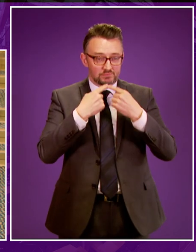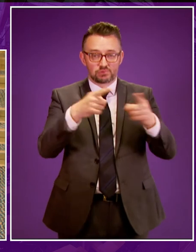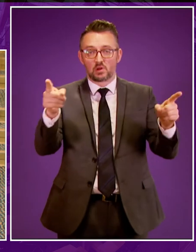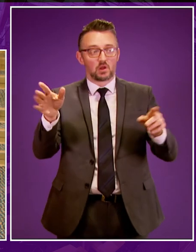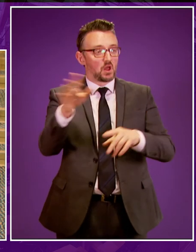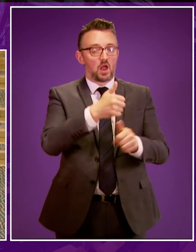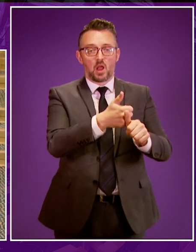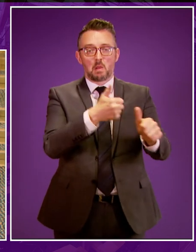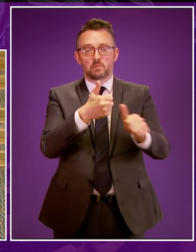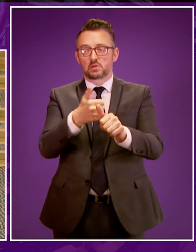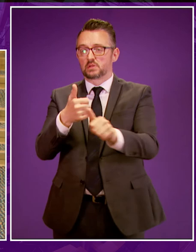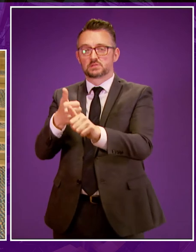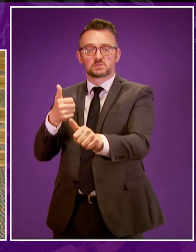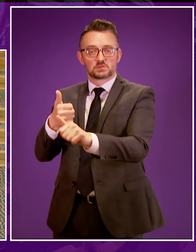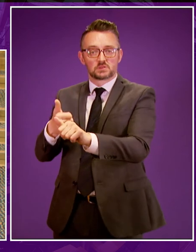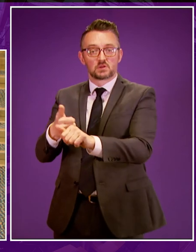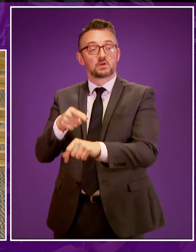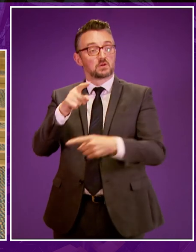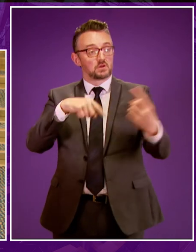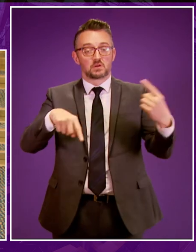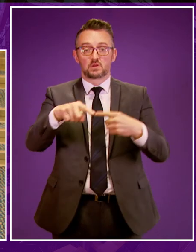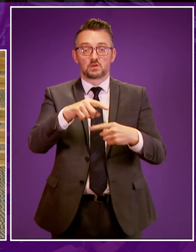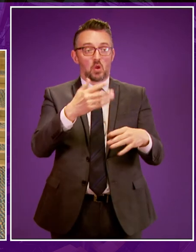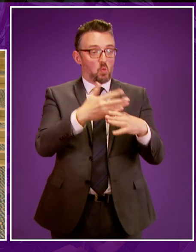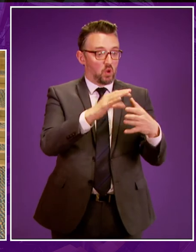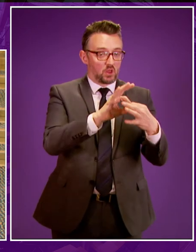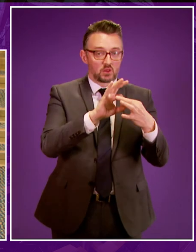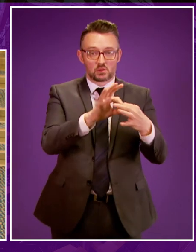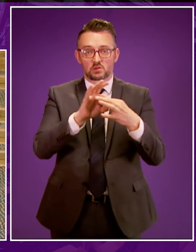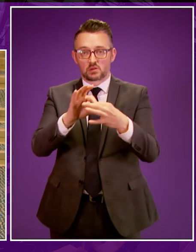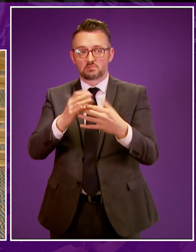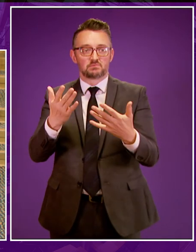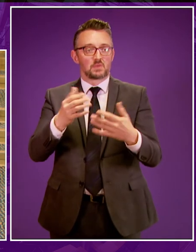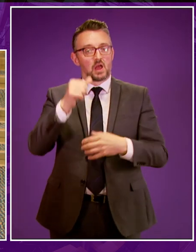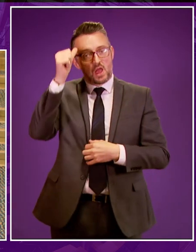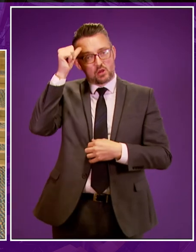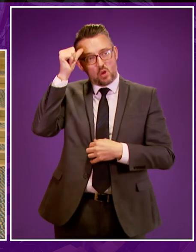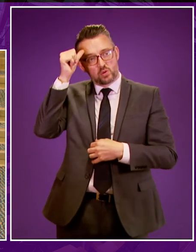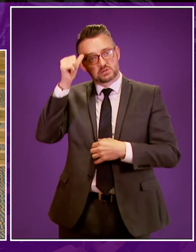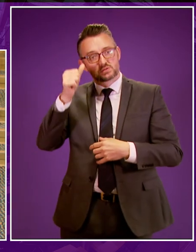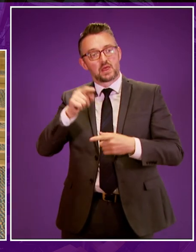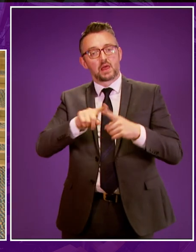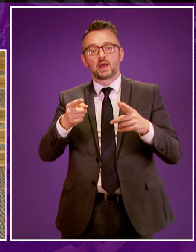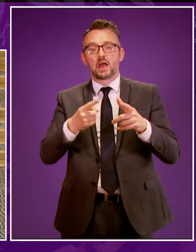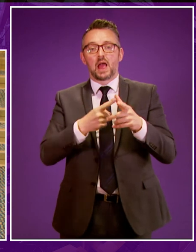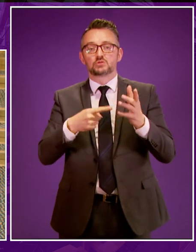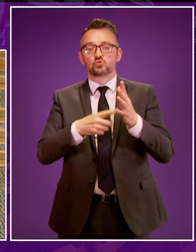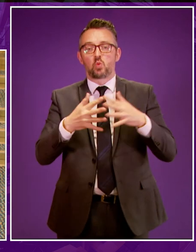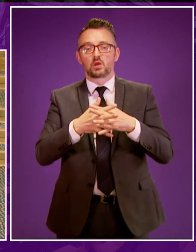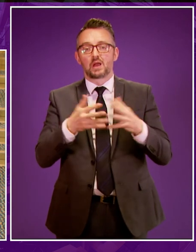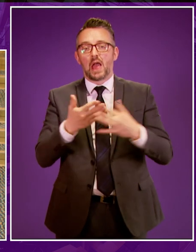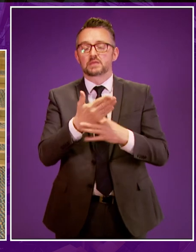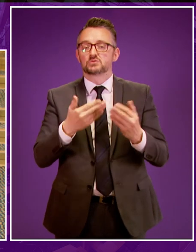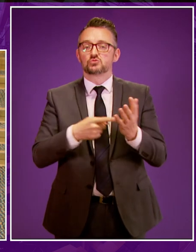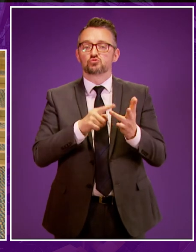employers so working alongside others to raise awareness of things like for example access to work schemes which can help